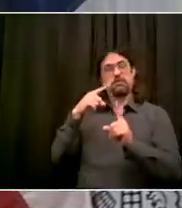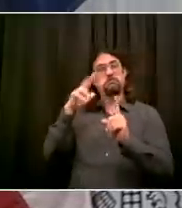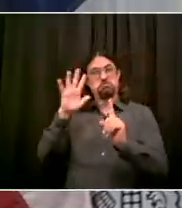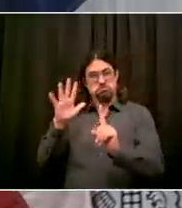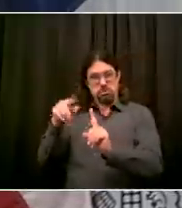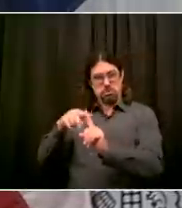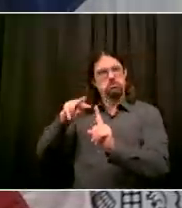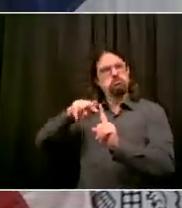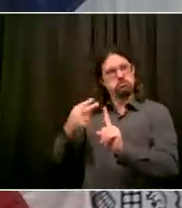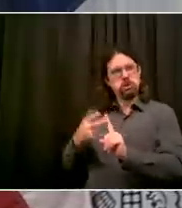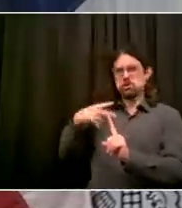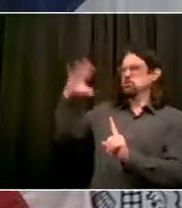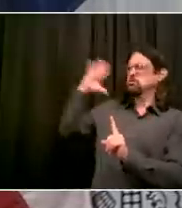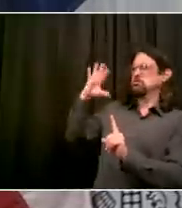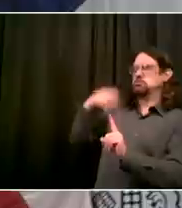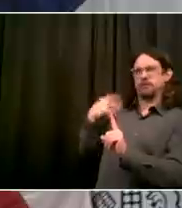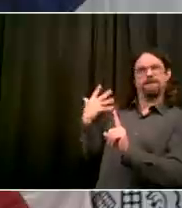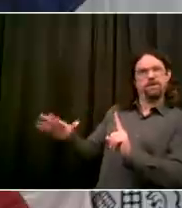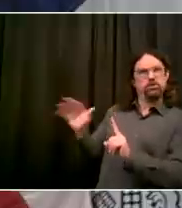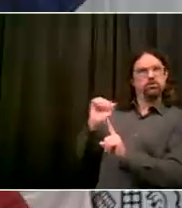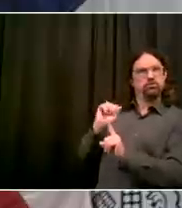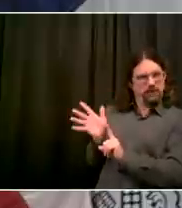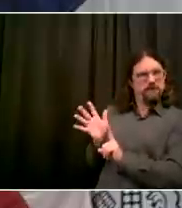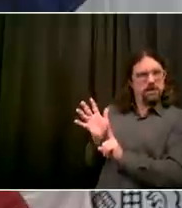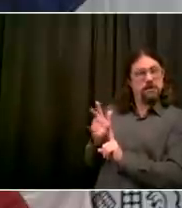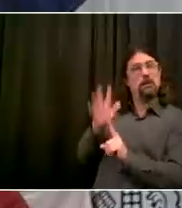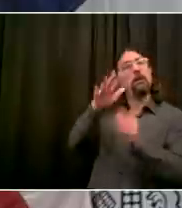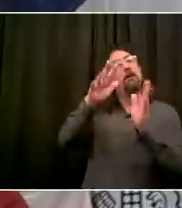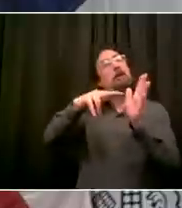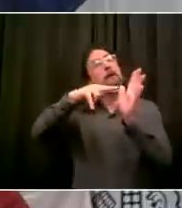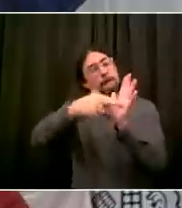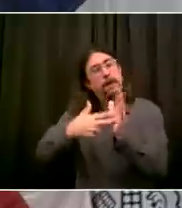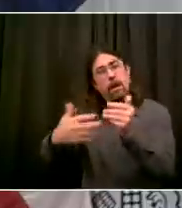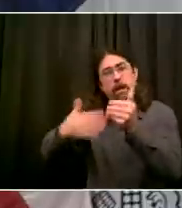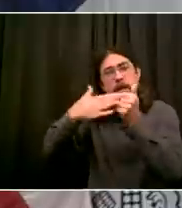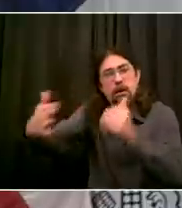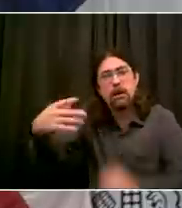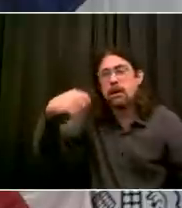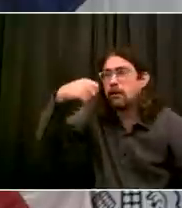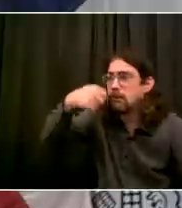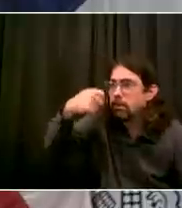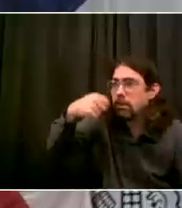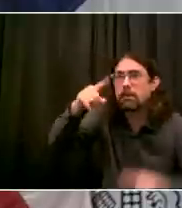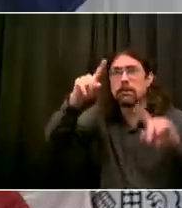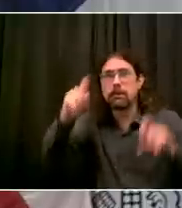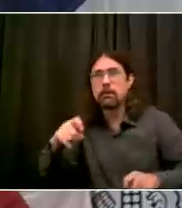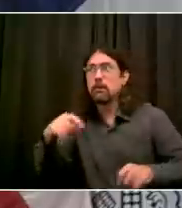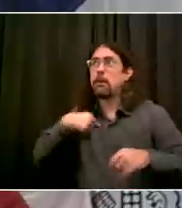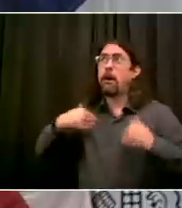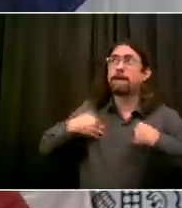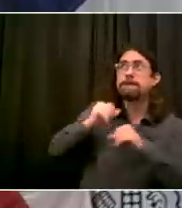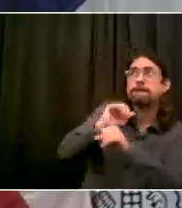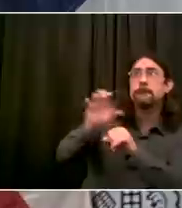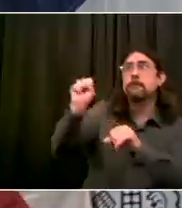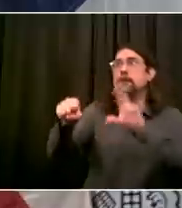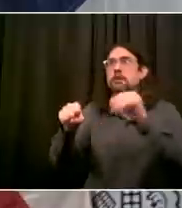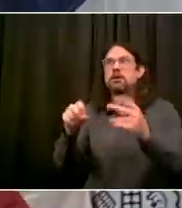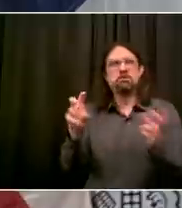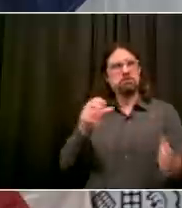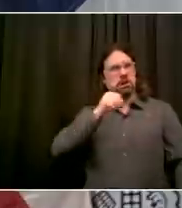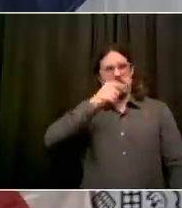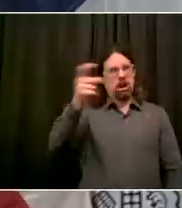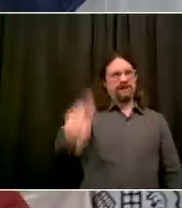question whether if there's a high percentage of people who have tested positive for antibodies, they're not going back and getting tested. That would be